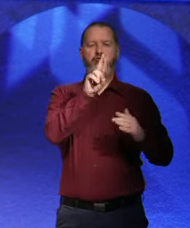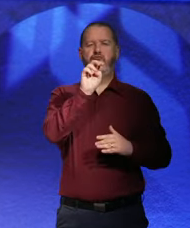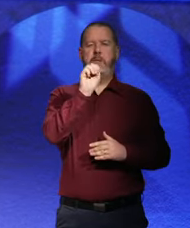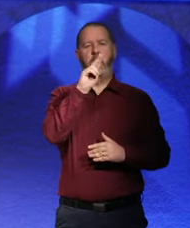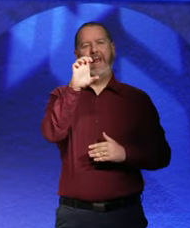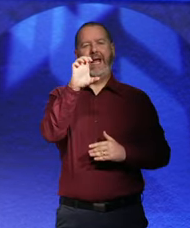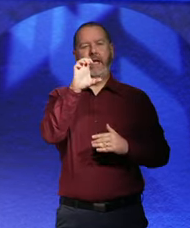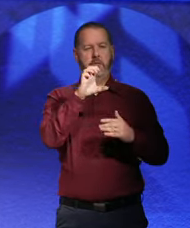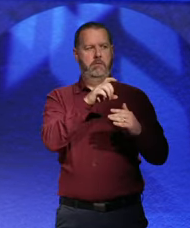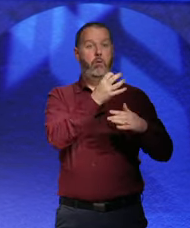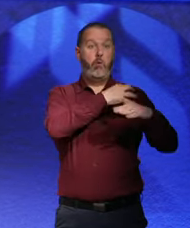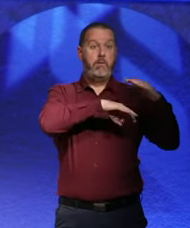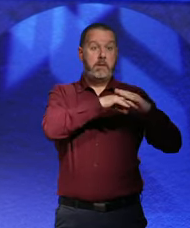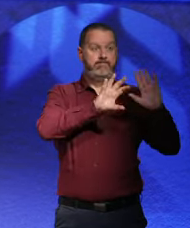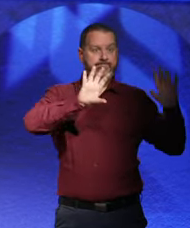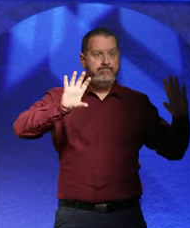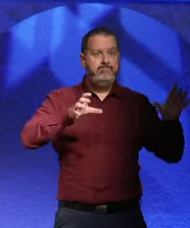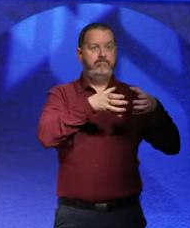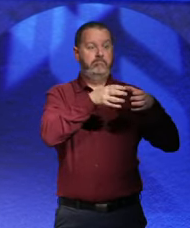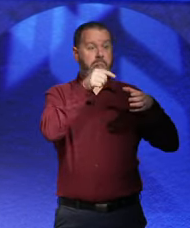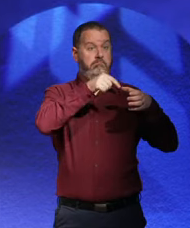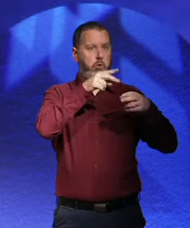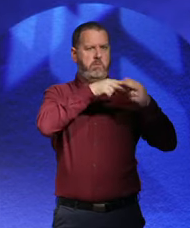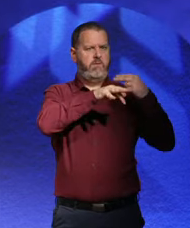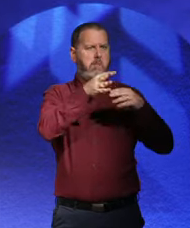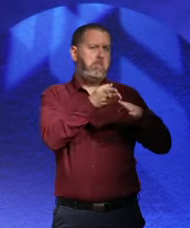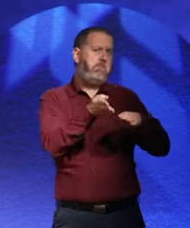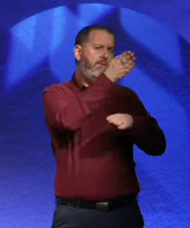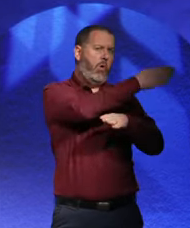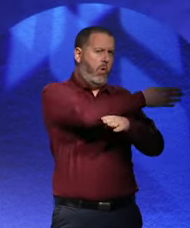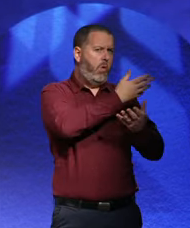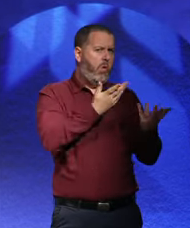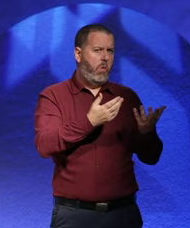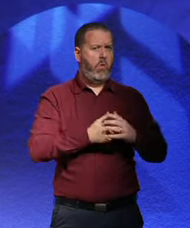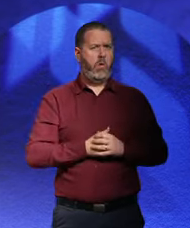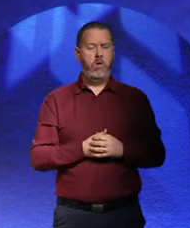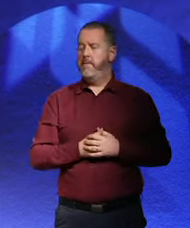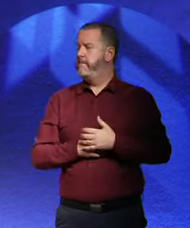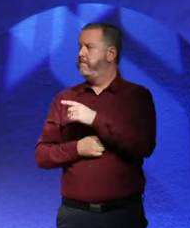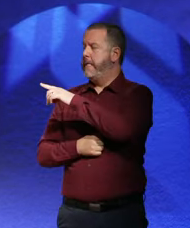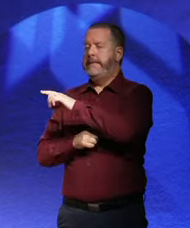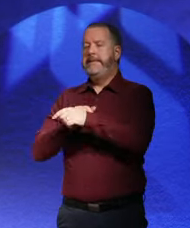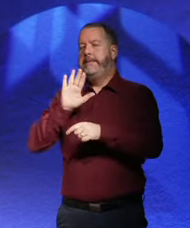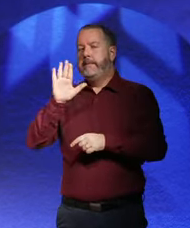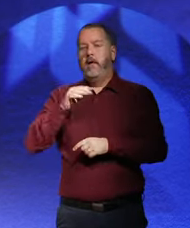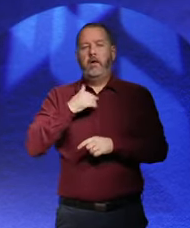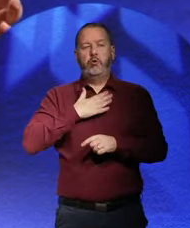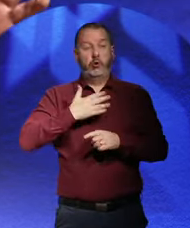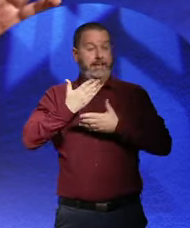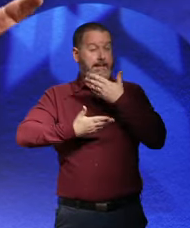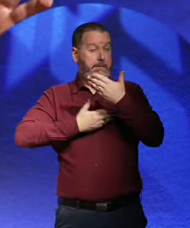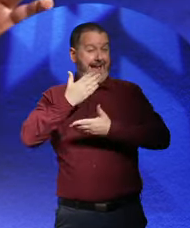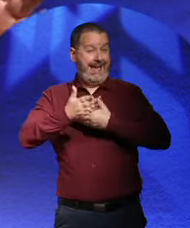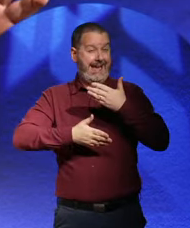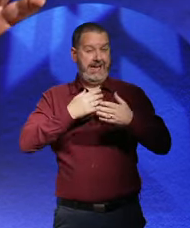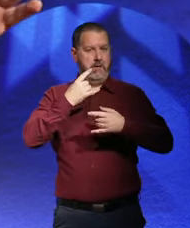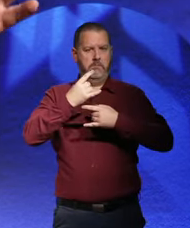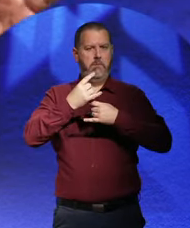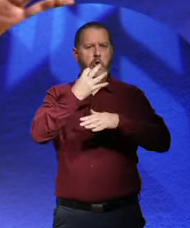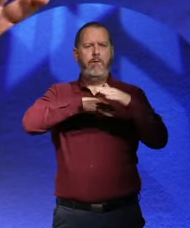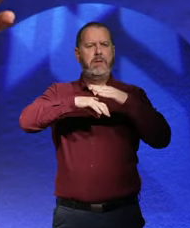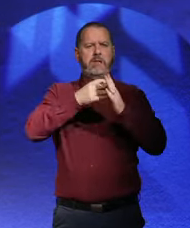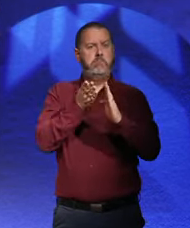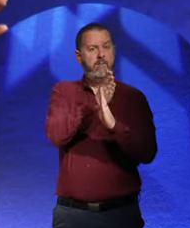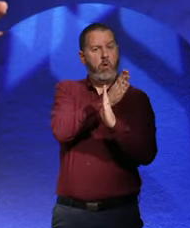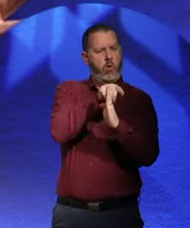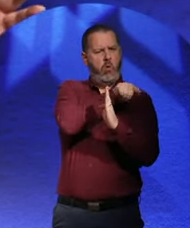reconstituted from the old order? Well, I if I just explain what the previous government was